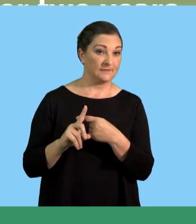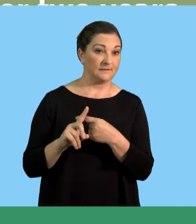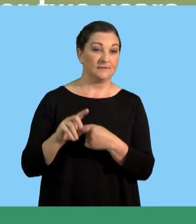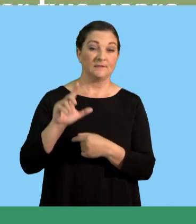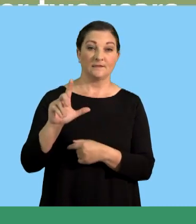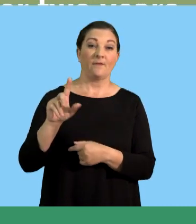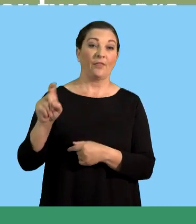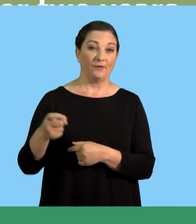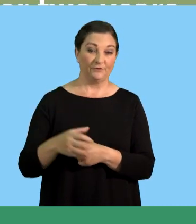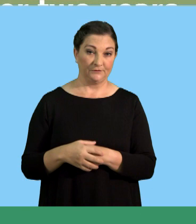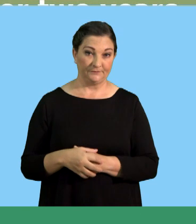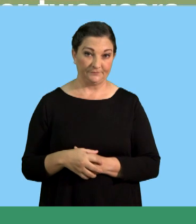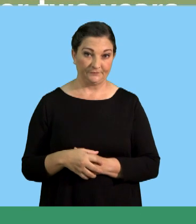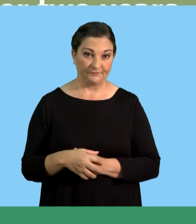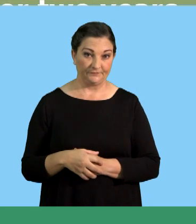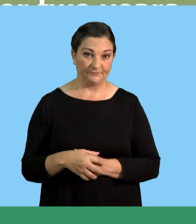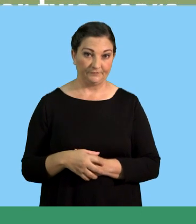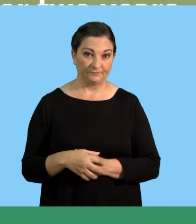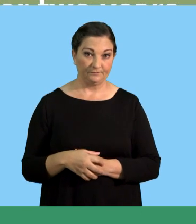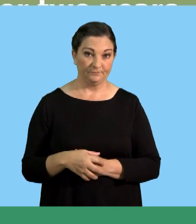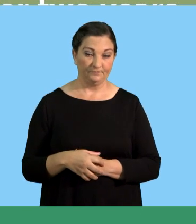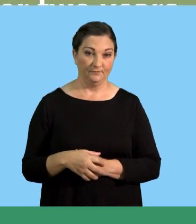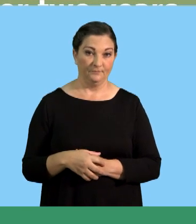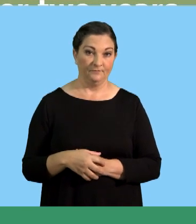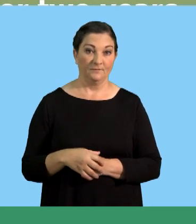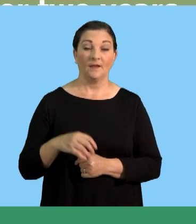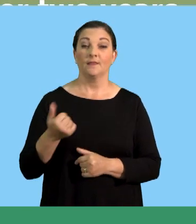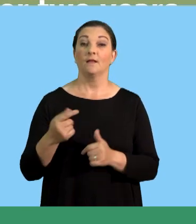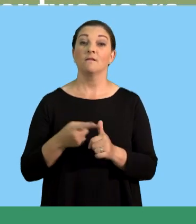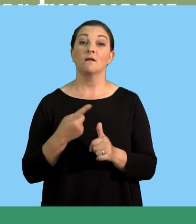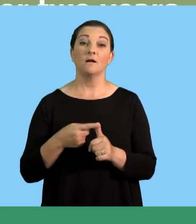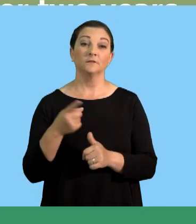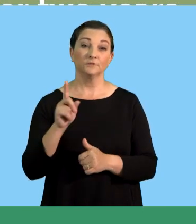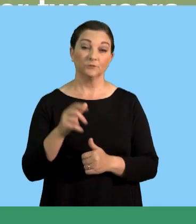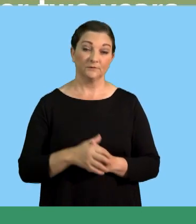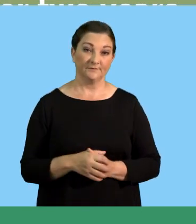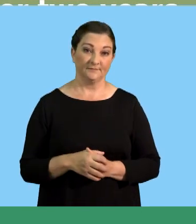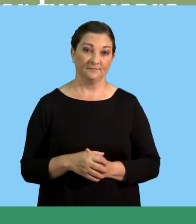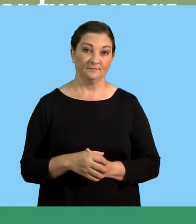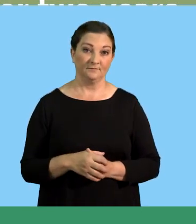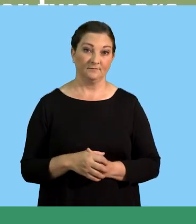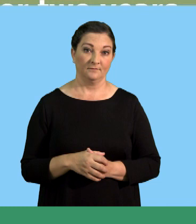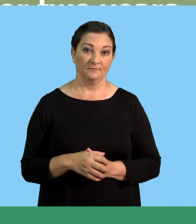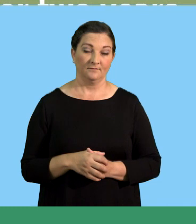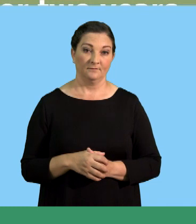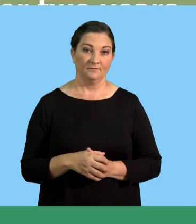plus 7,000 plus 700.